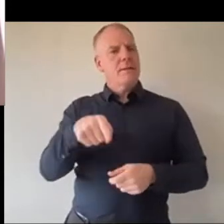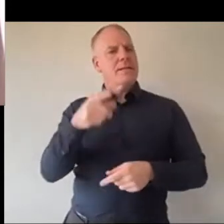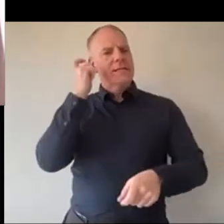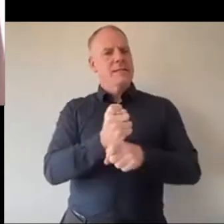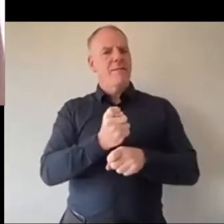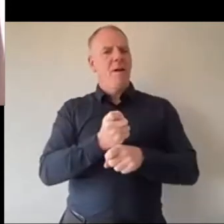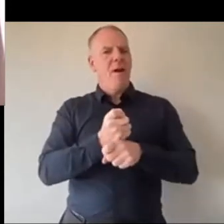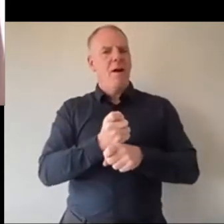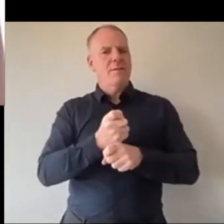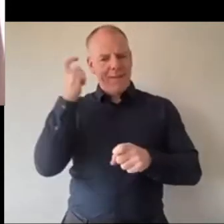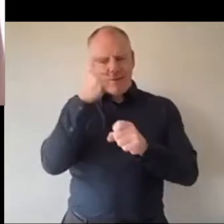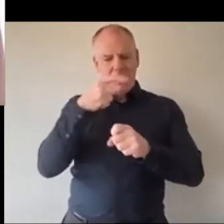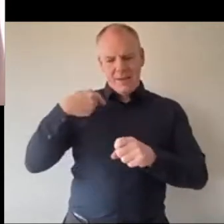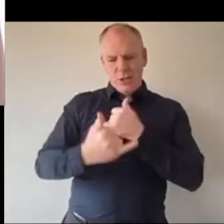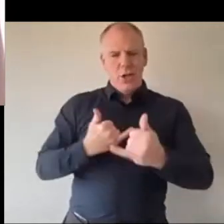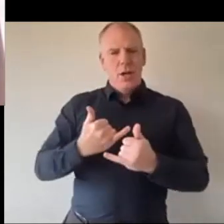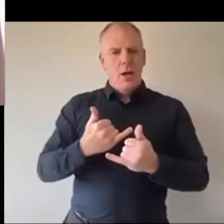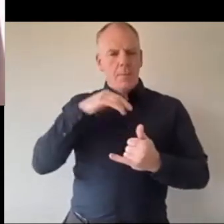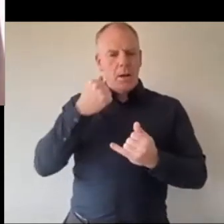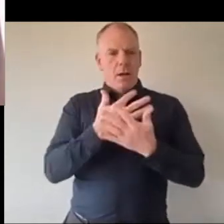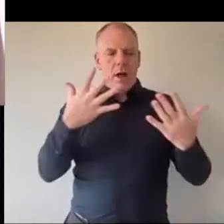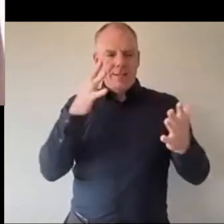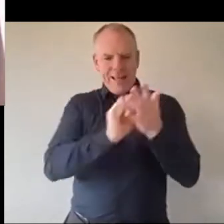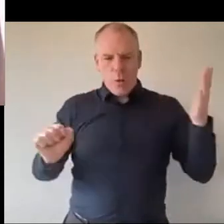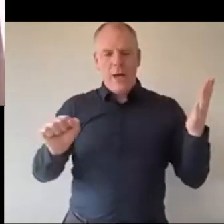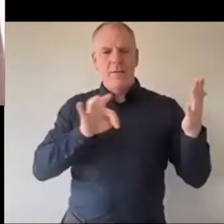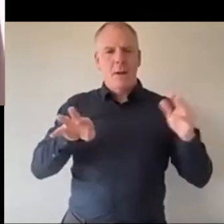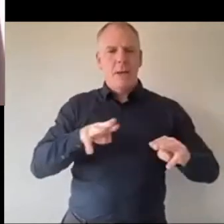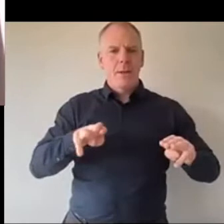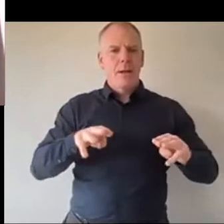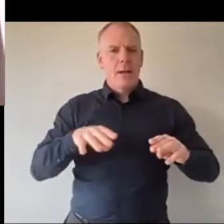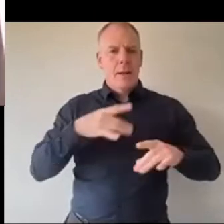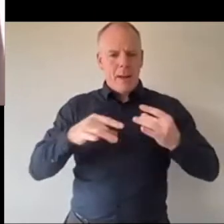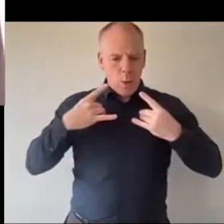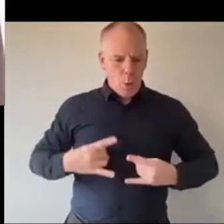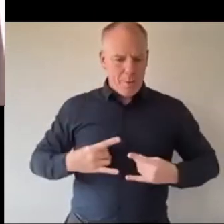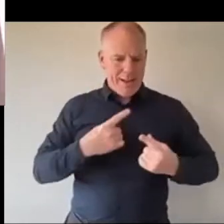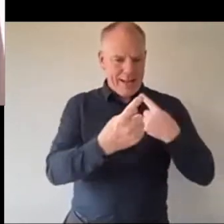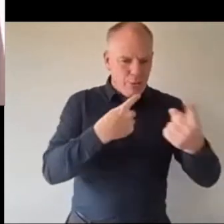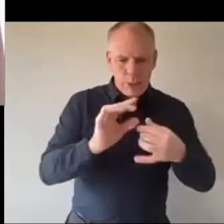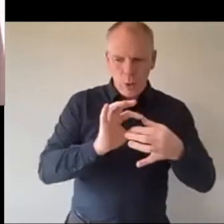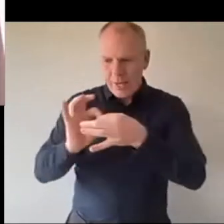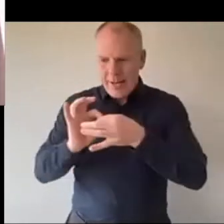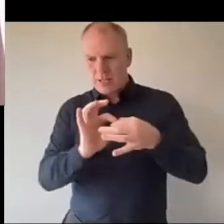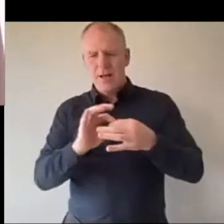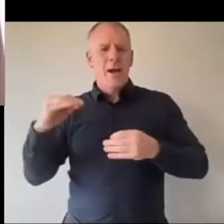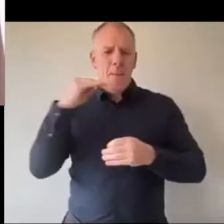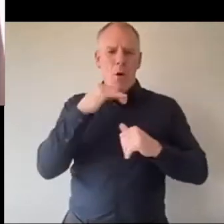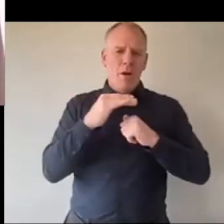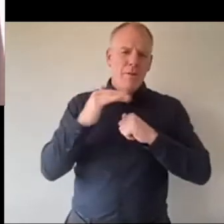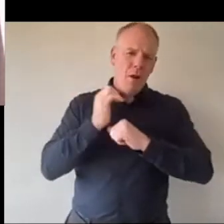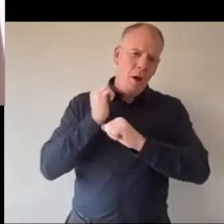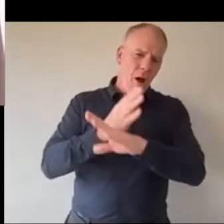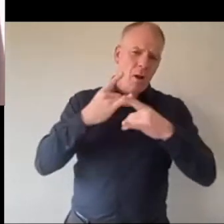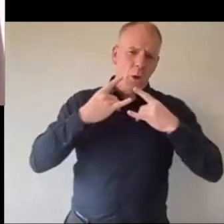taken so much from people that makes us human, interaction, connection these are so crucial to every human being on earth so the point